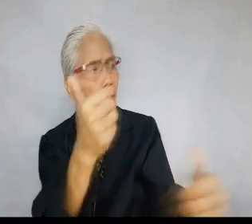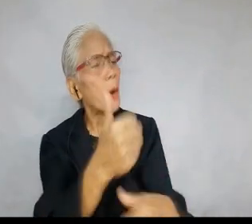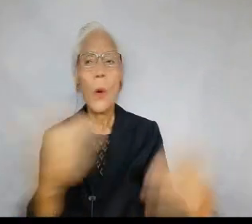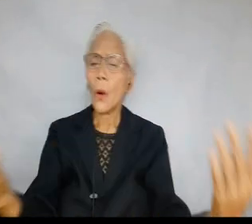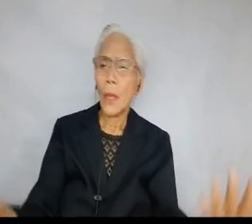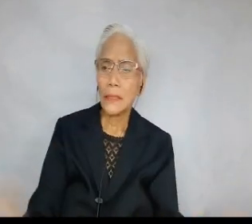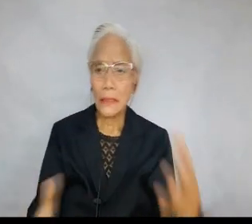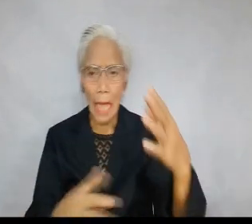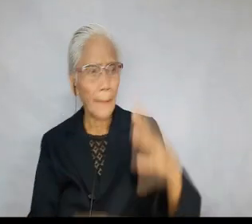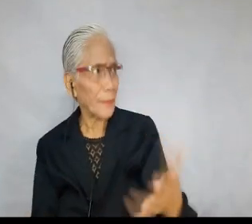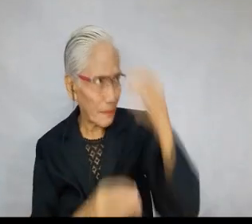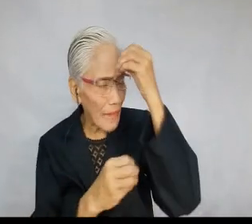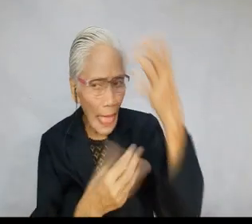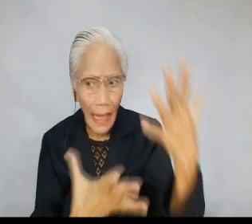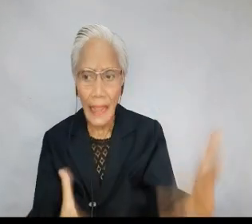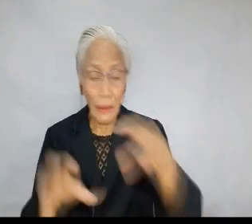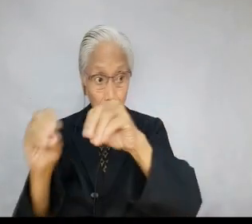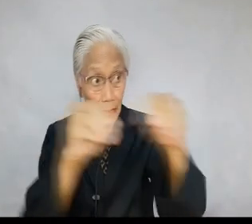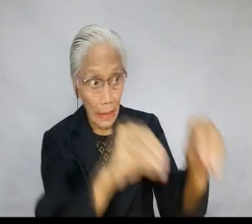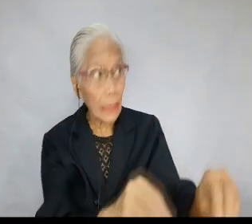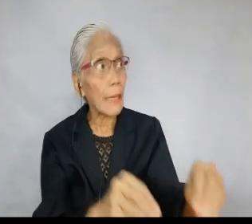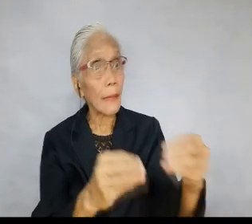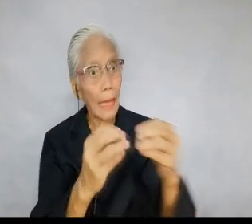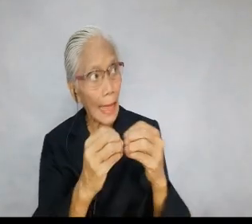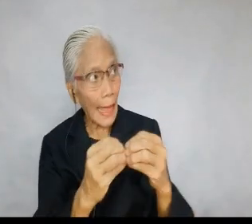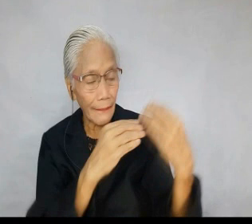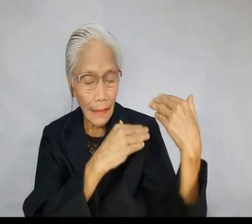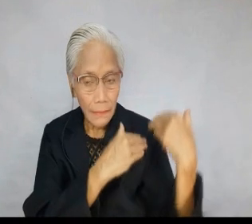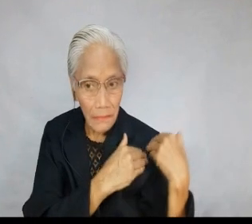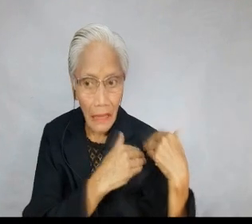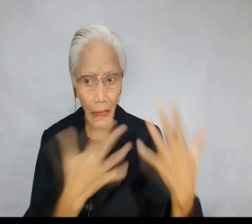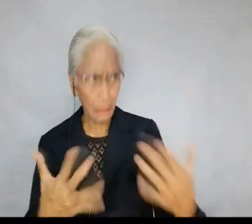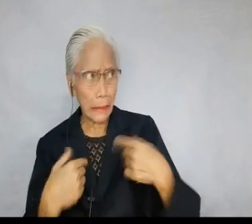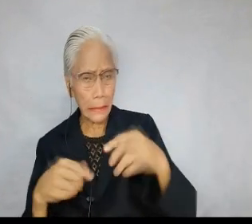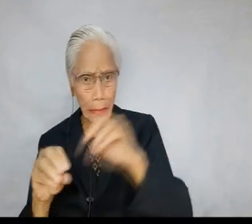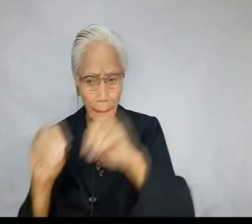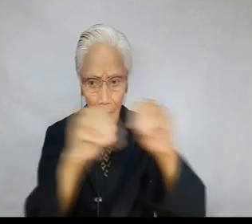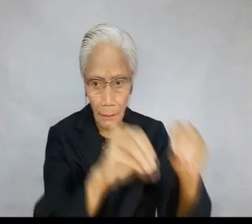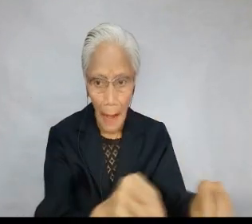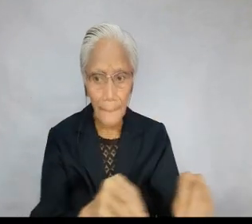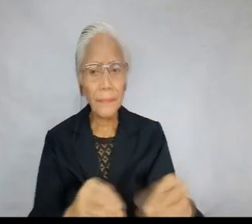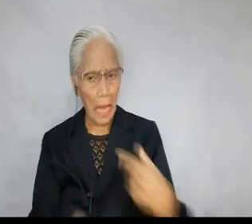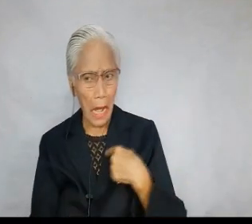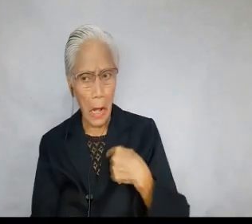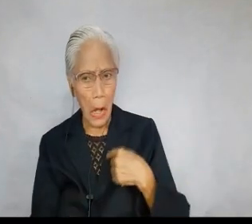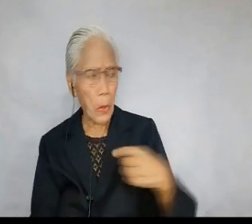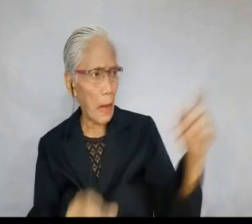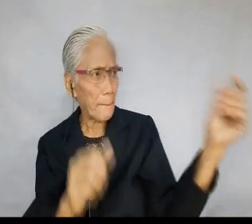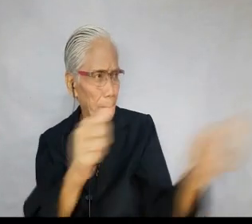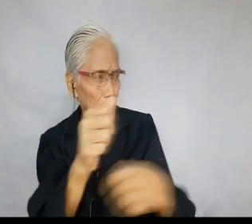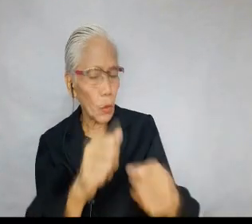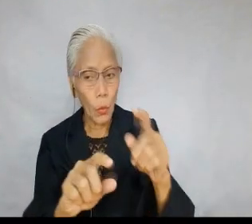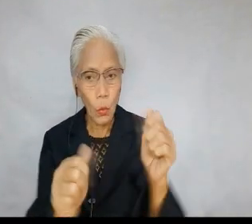for example, when he said to his subjects, 9. Where as my father put a heavy yoke on you, I will make it heavier. 10. father